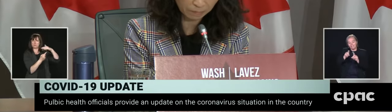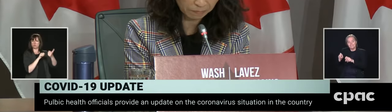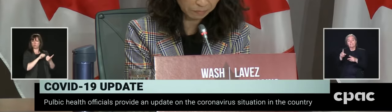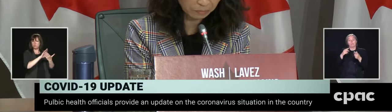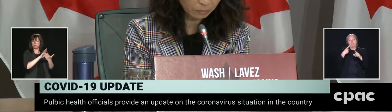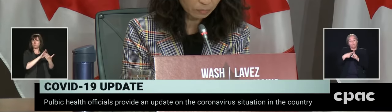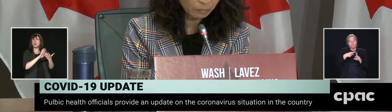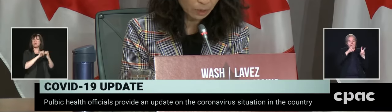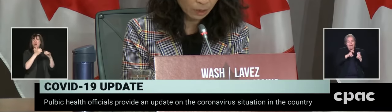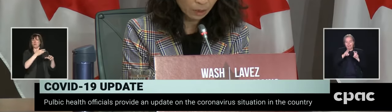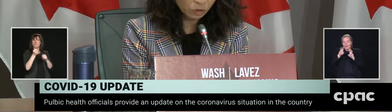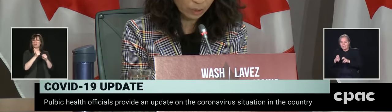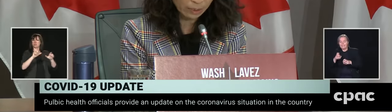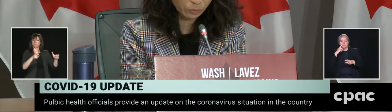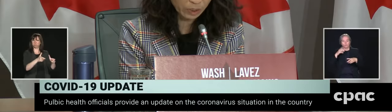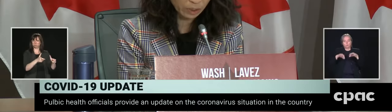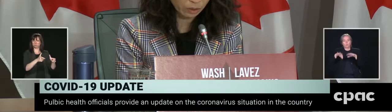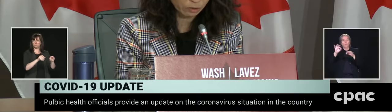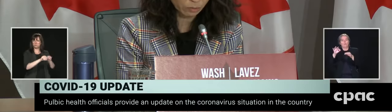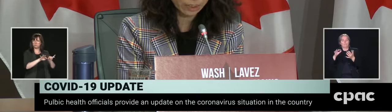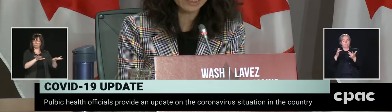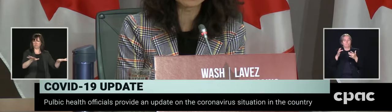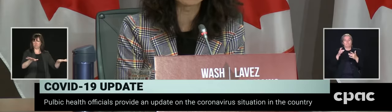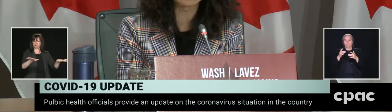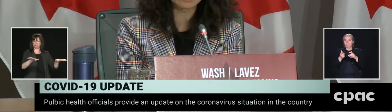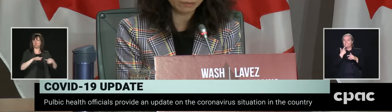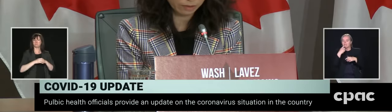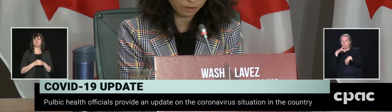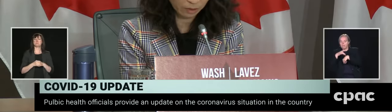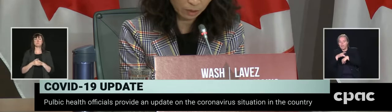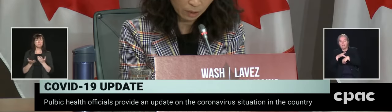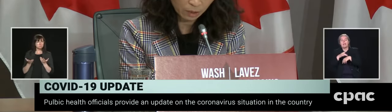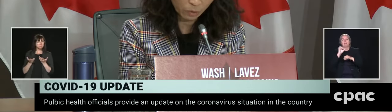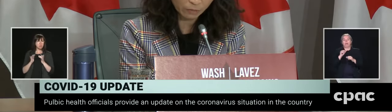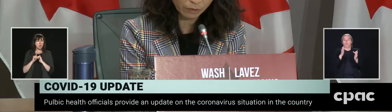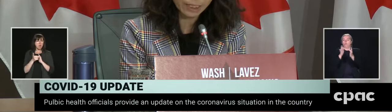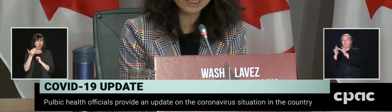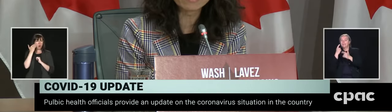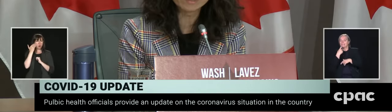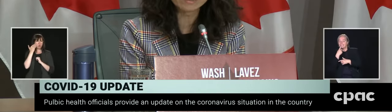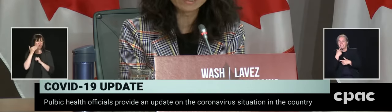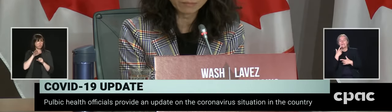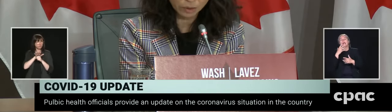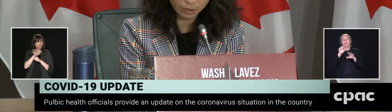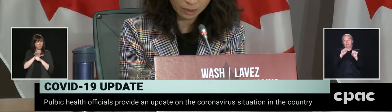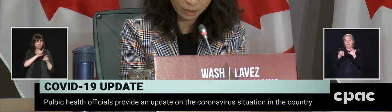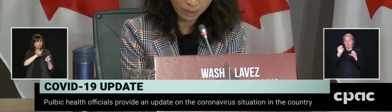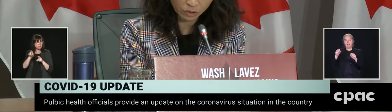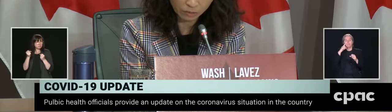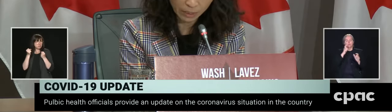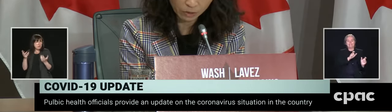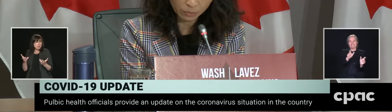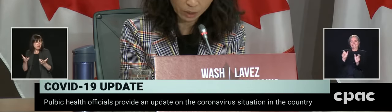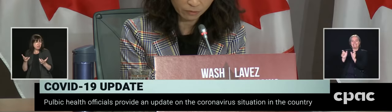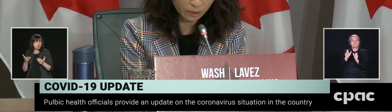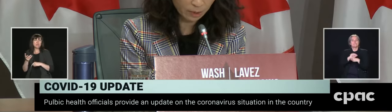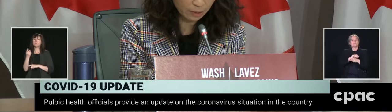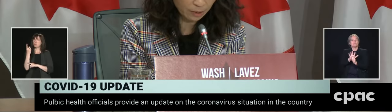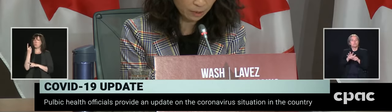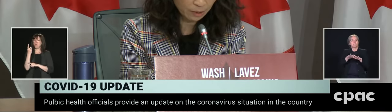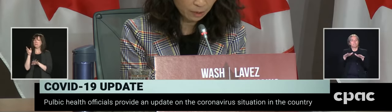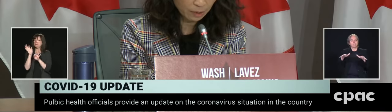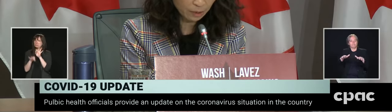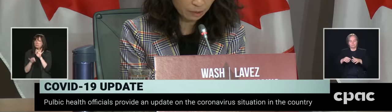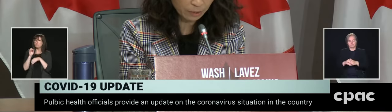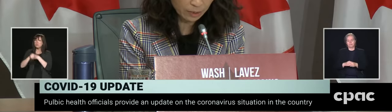virus. So how do we know we are testing enough? One relatively simple international benchmark for